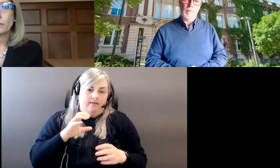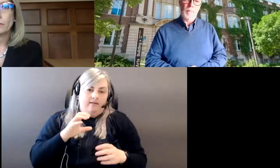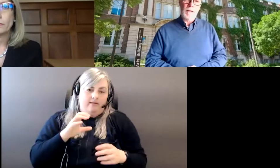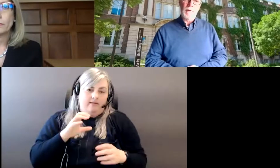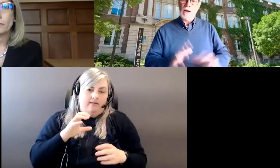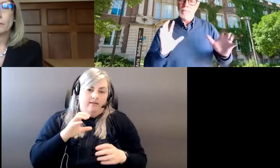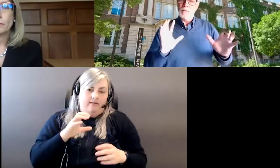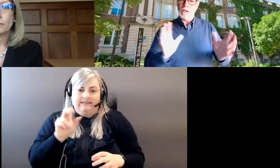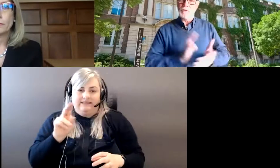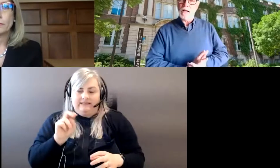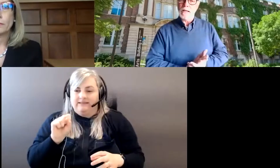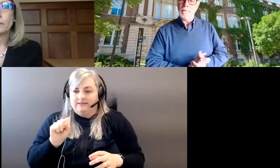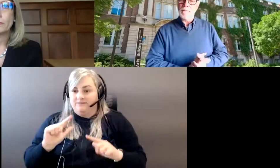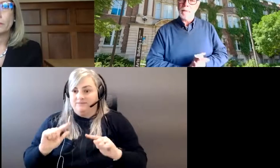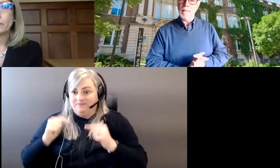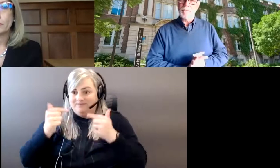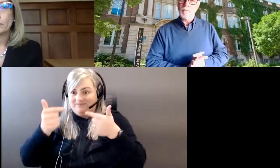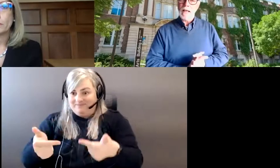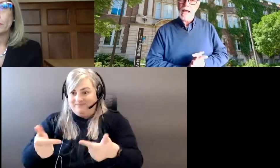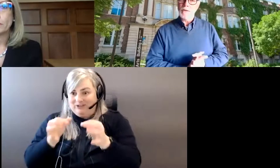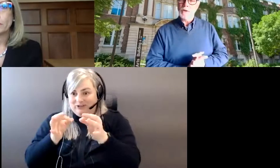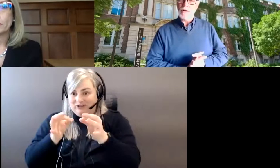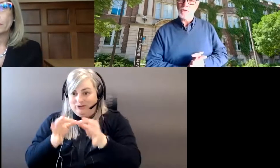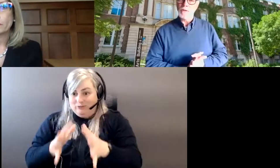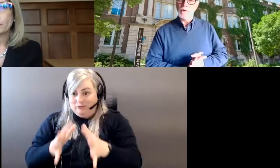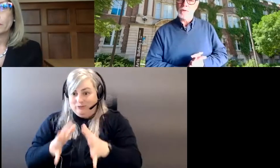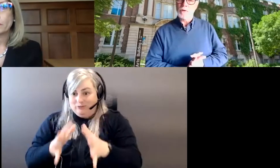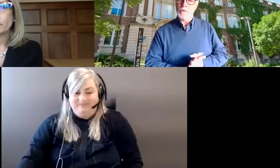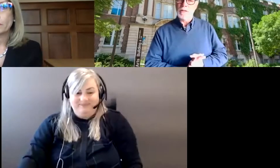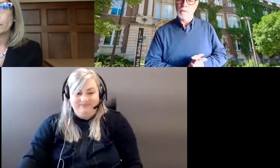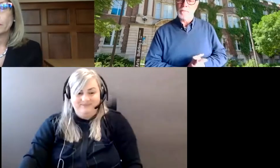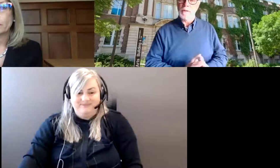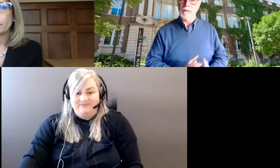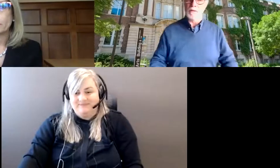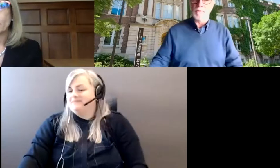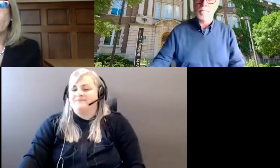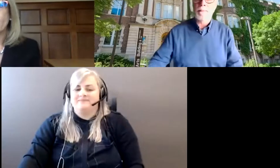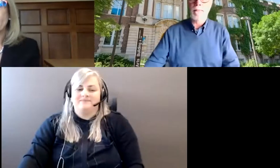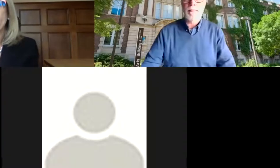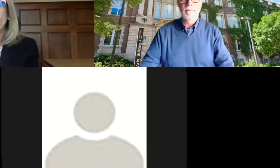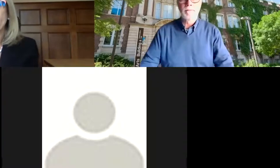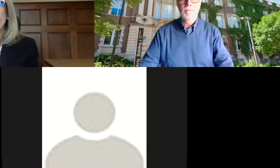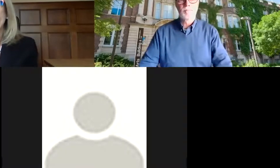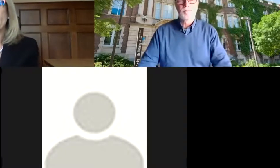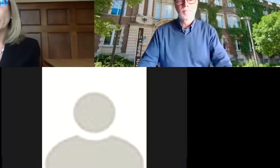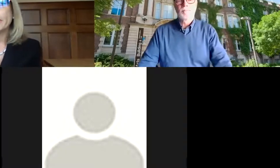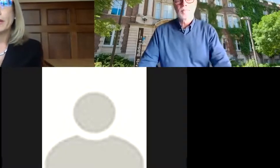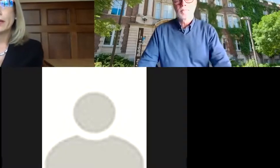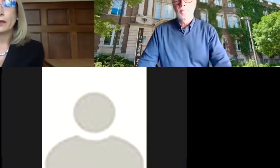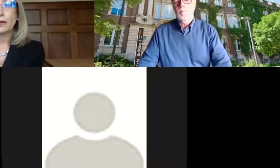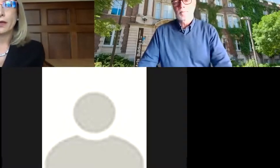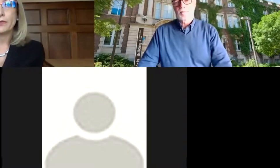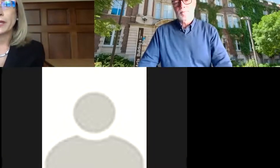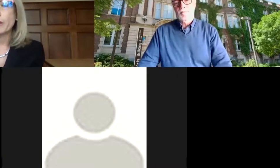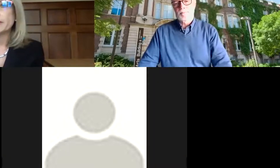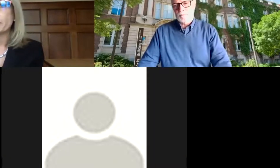do there. Jennifer, did I answer the questions or is there a missing piece there? Uh, no, I think,